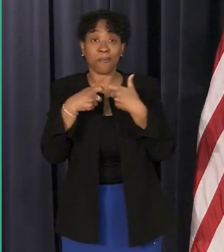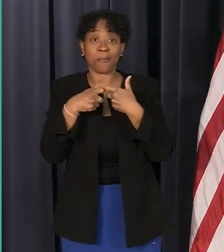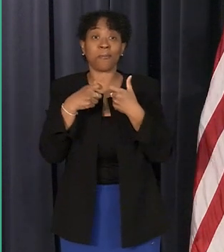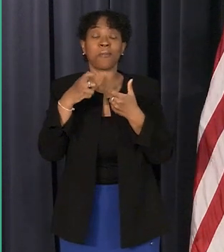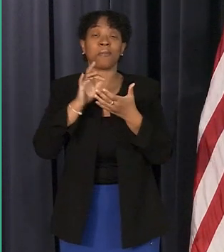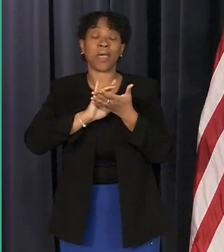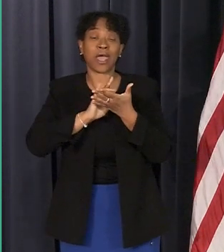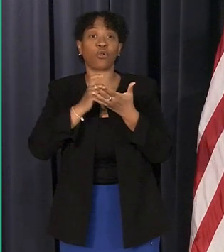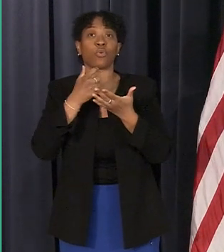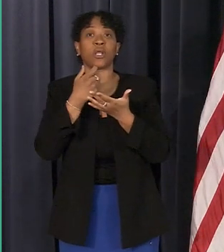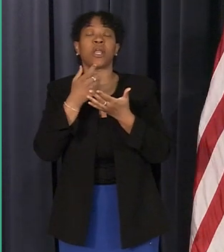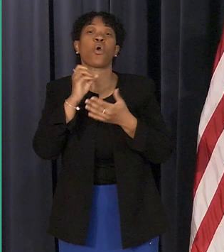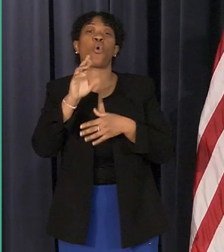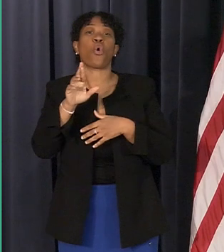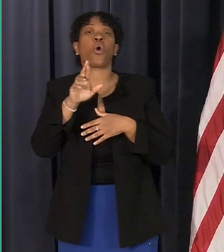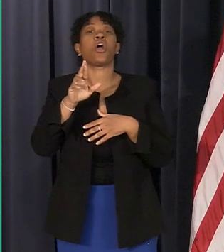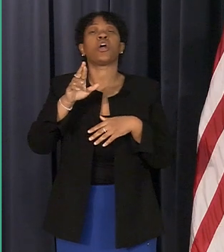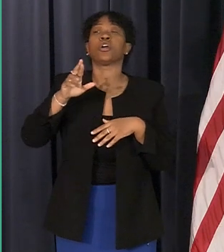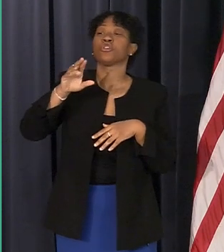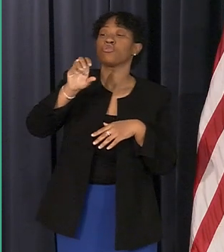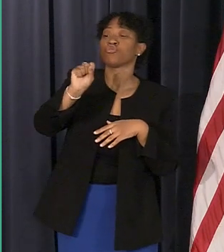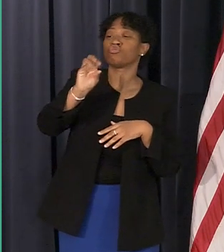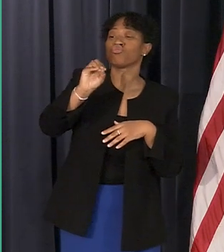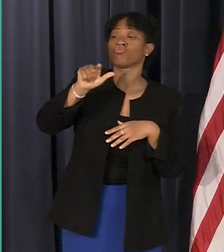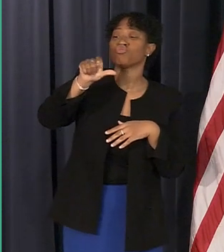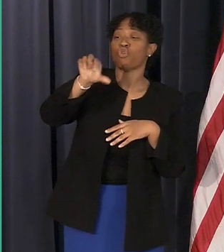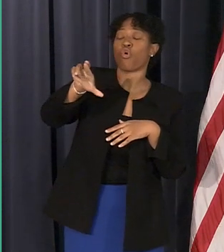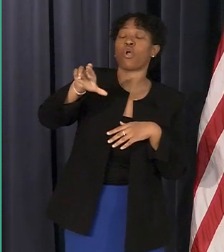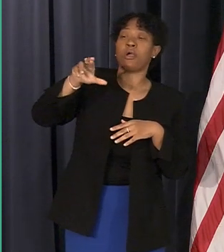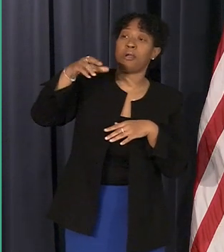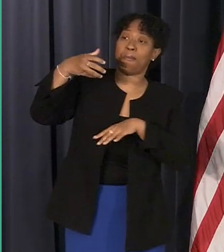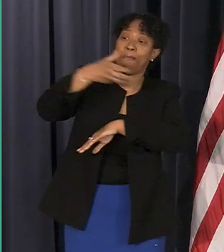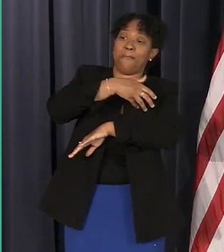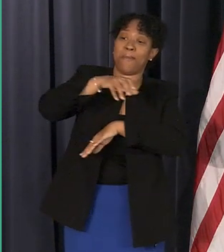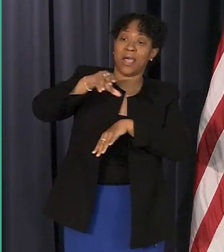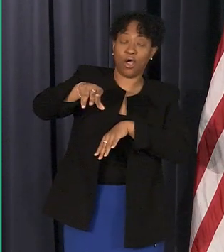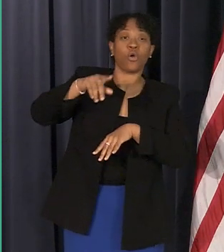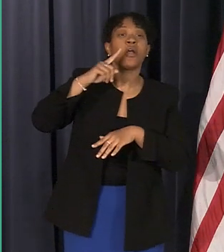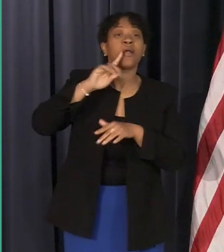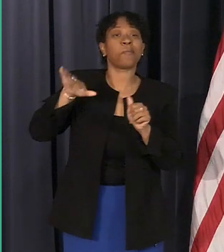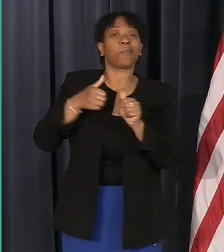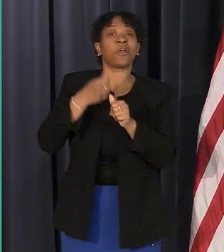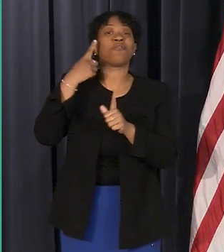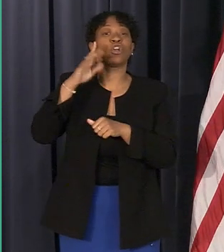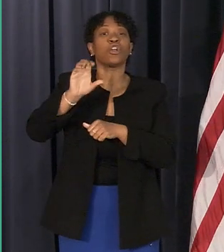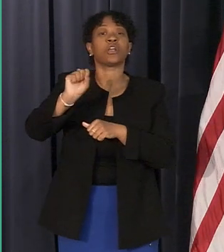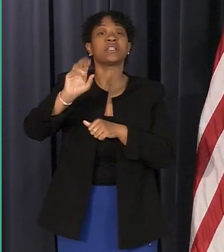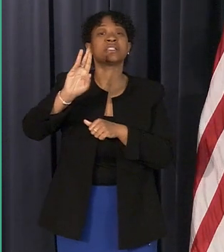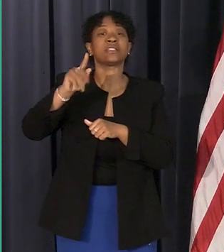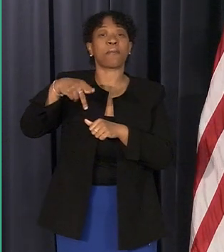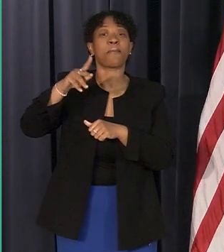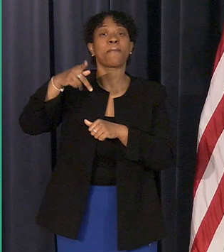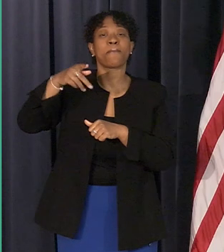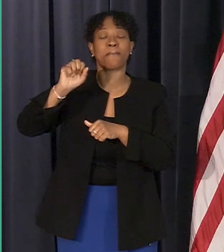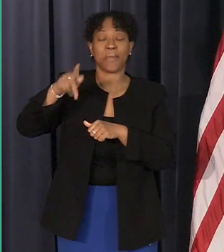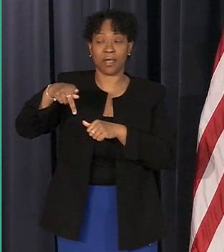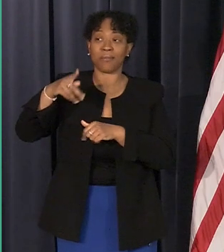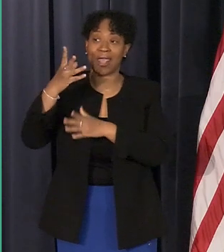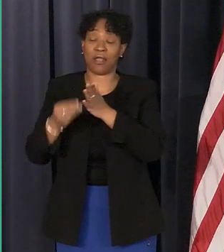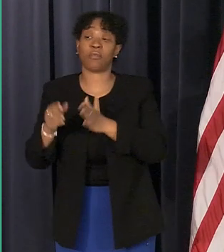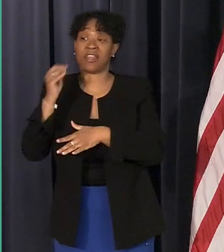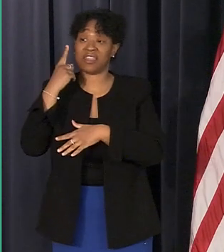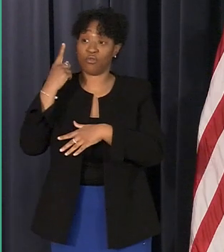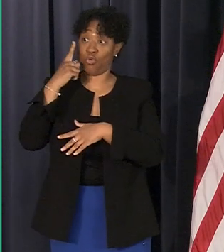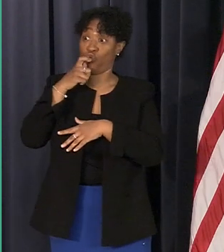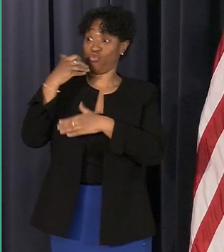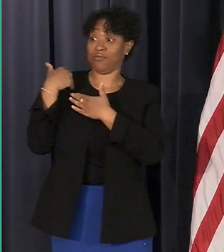powered backup in order for your sump pump to work when the power goes out that's going to be the homeowner's